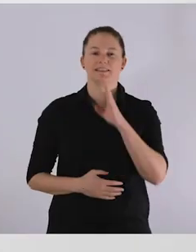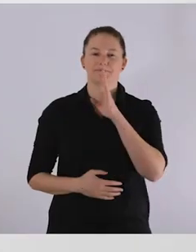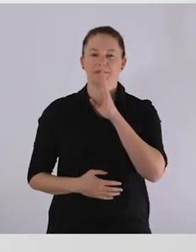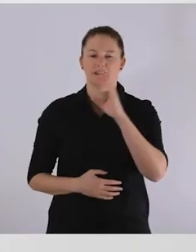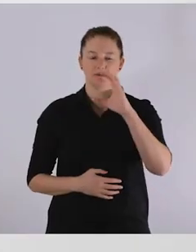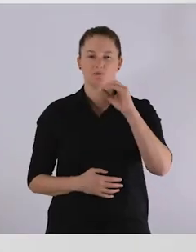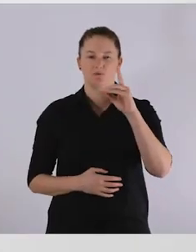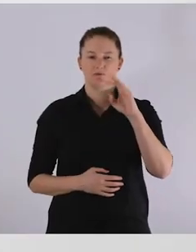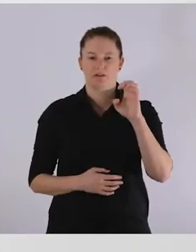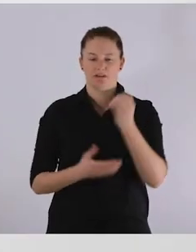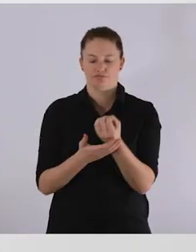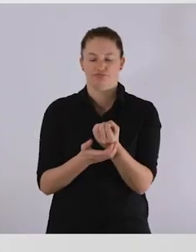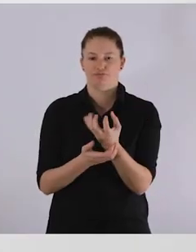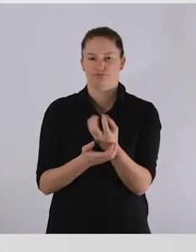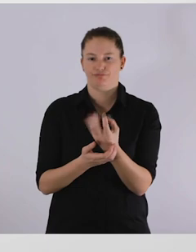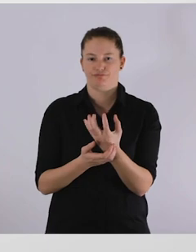Speech codes